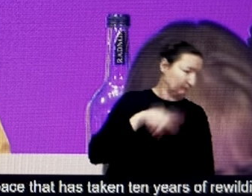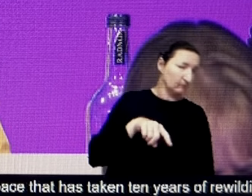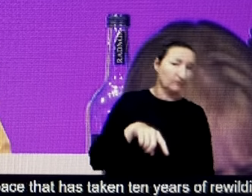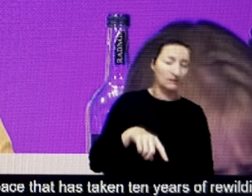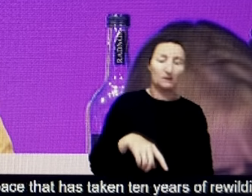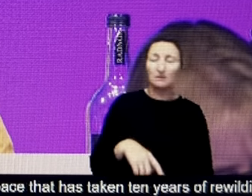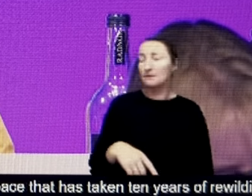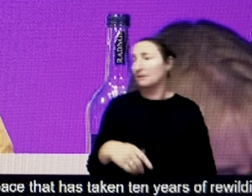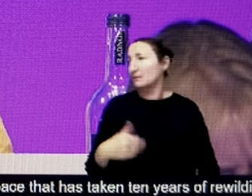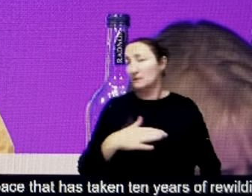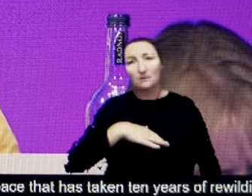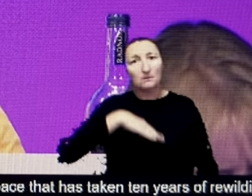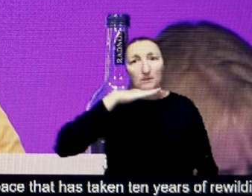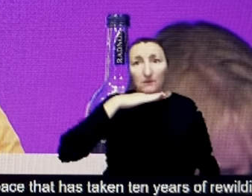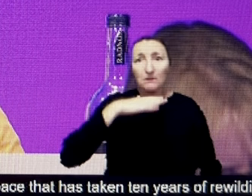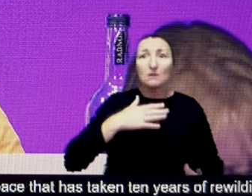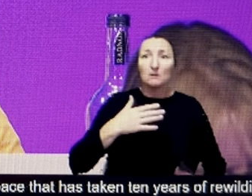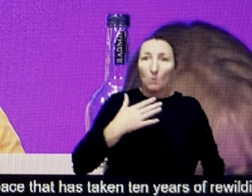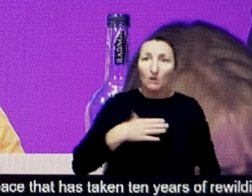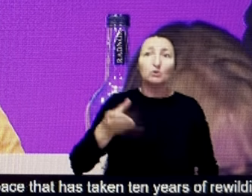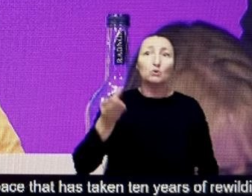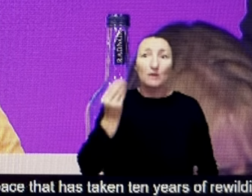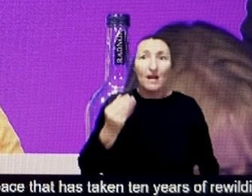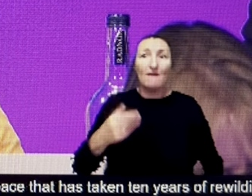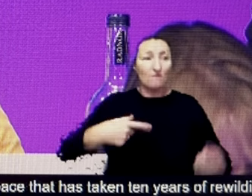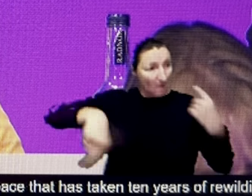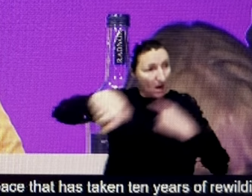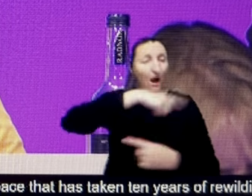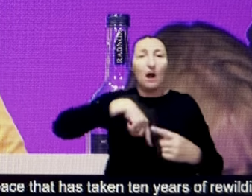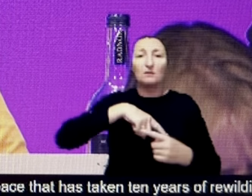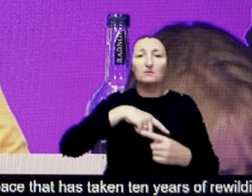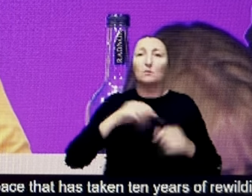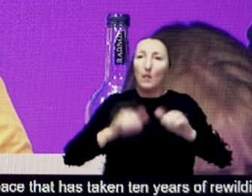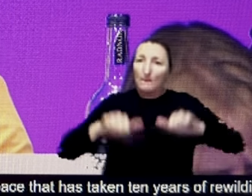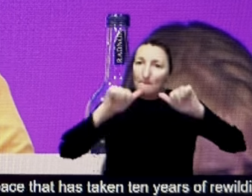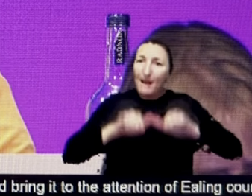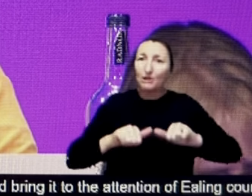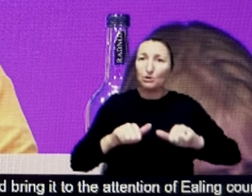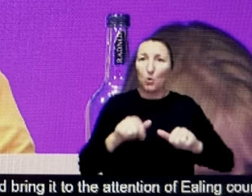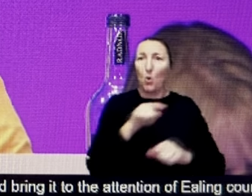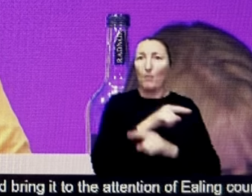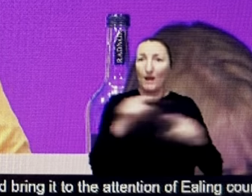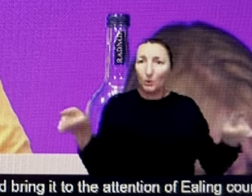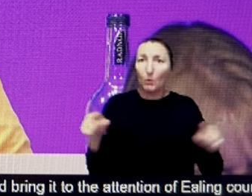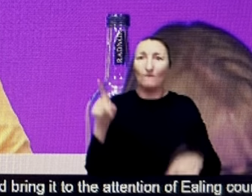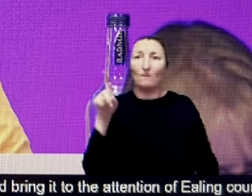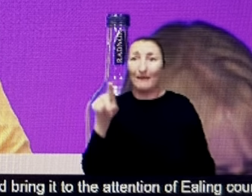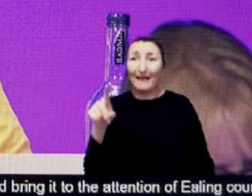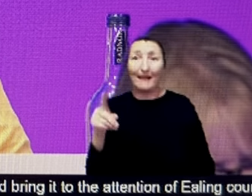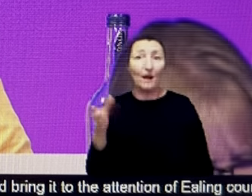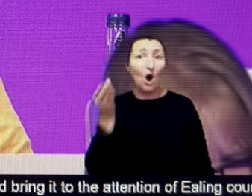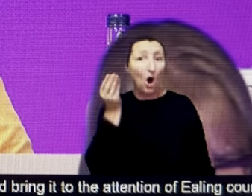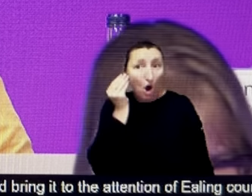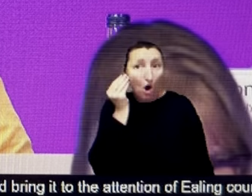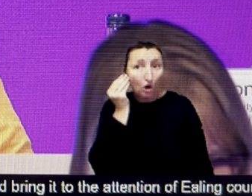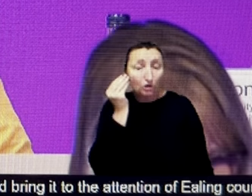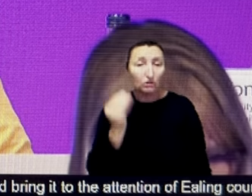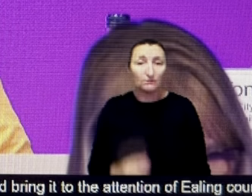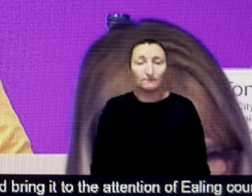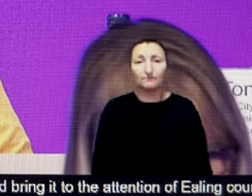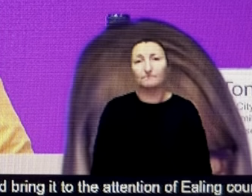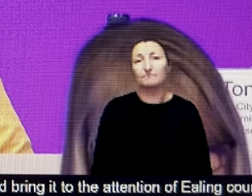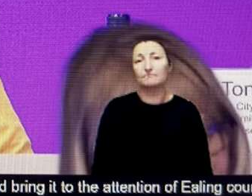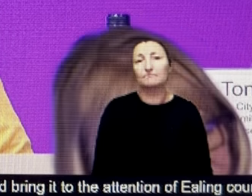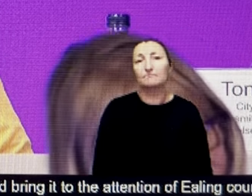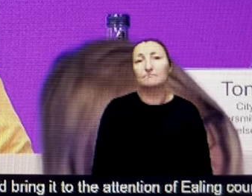are being heard by us. We will make sure that you are heard on this particular matter. Now, on the other issues as well, on you, Liz,